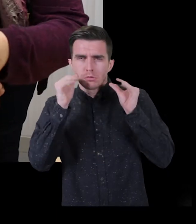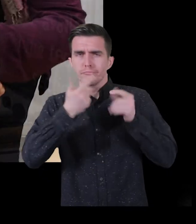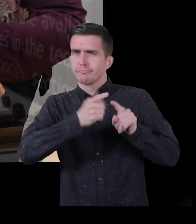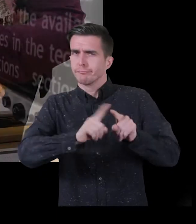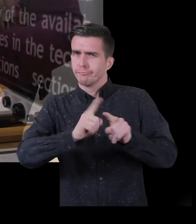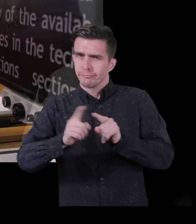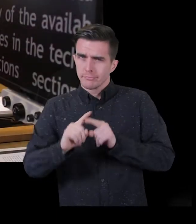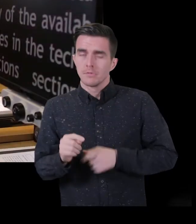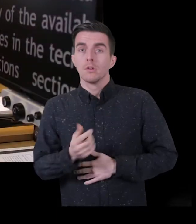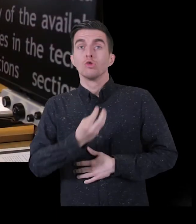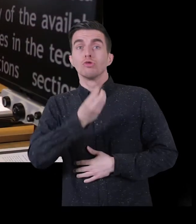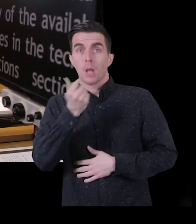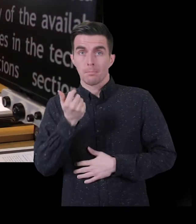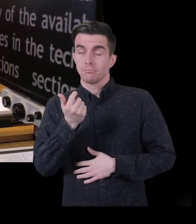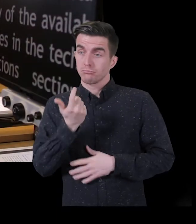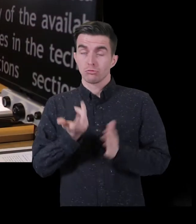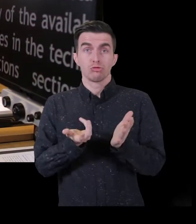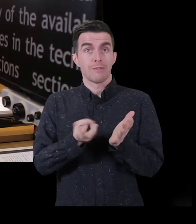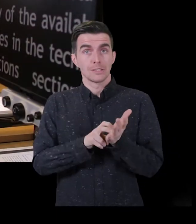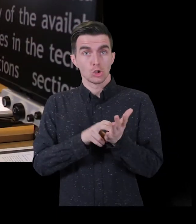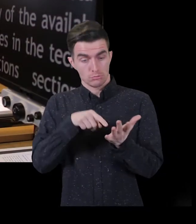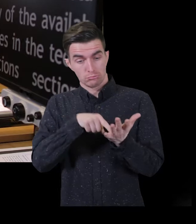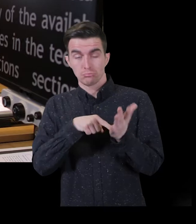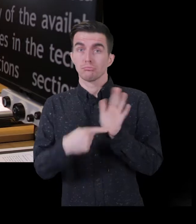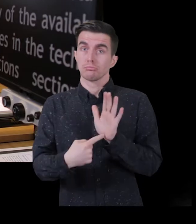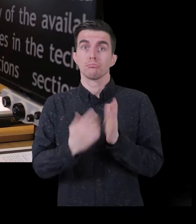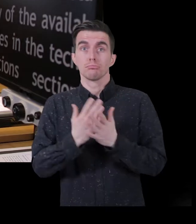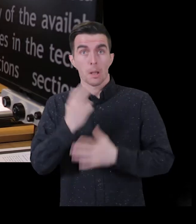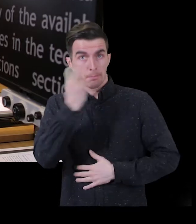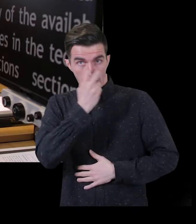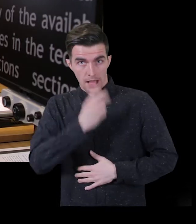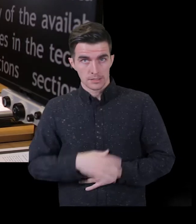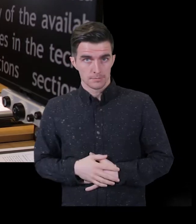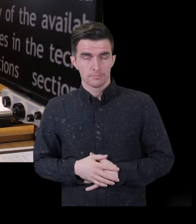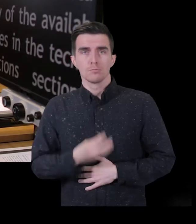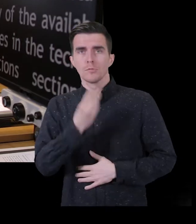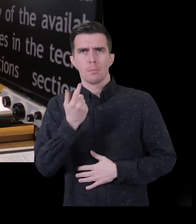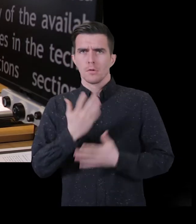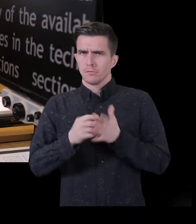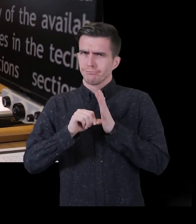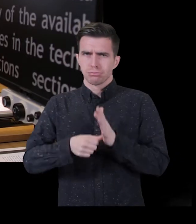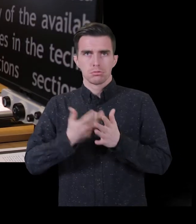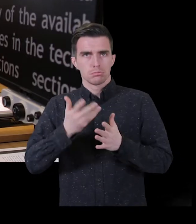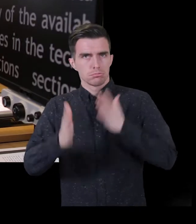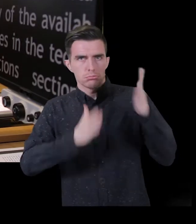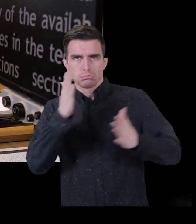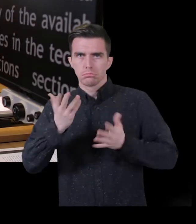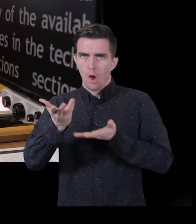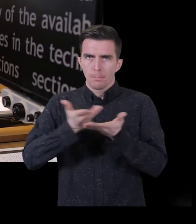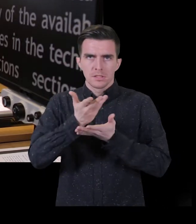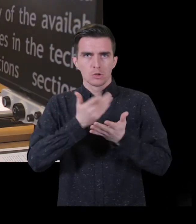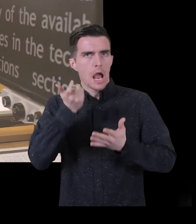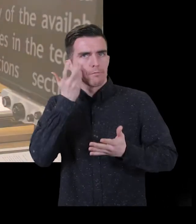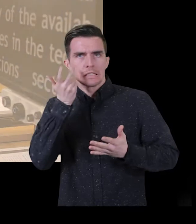registered as blind and for them the main difficulties would be mobilising safely, communication and maintaining daily